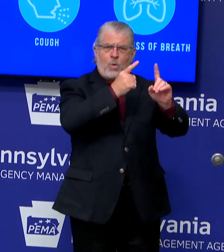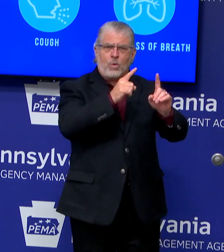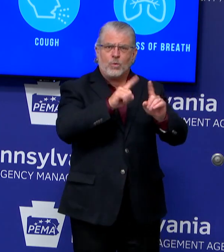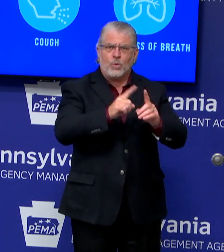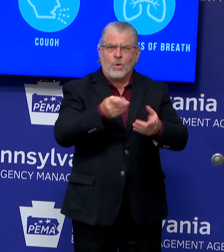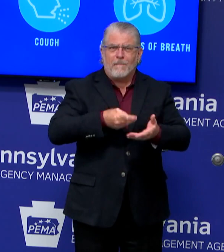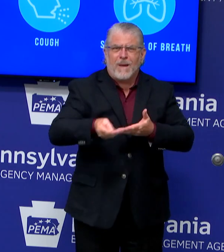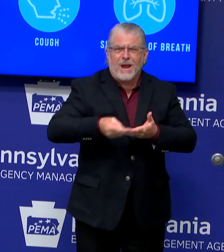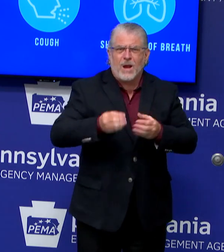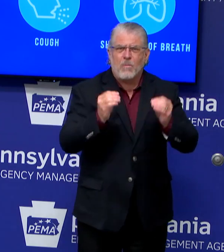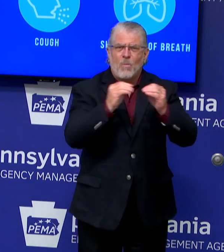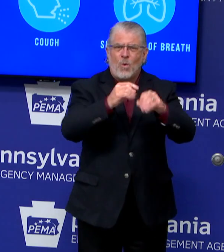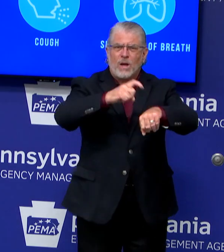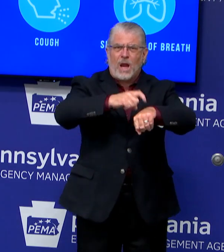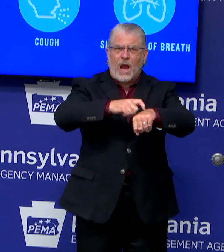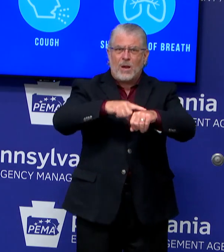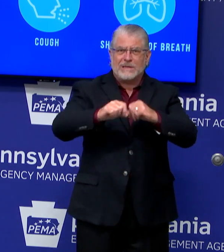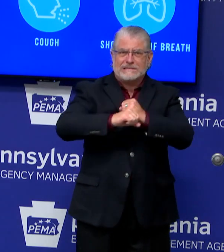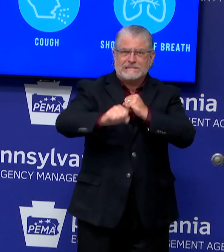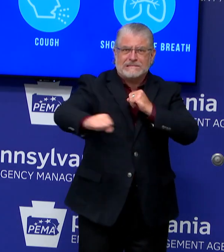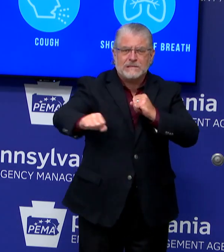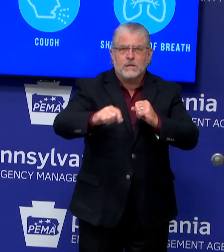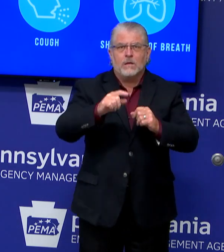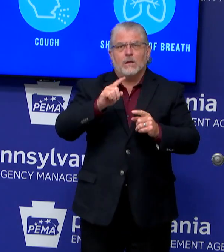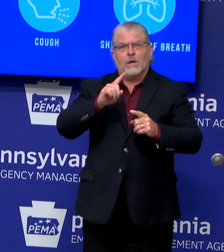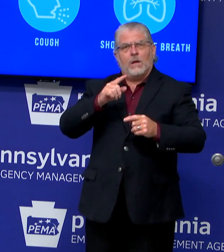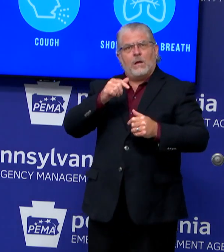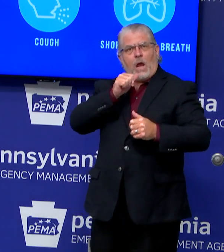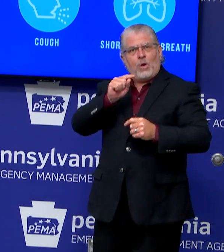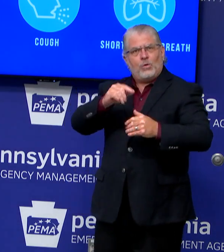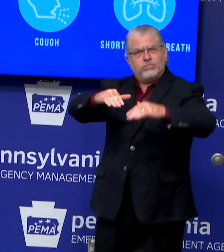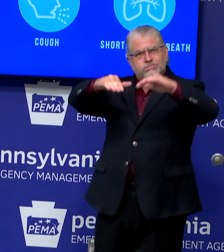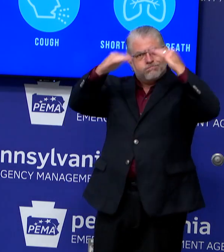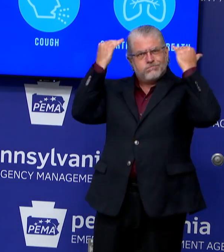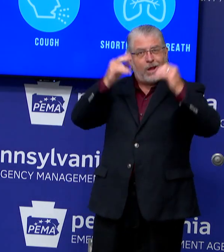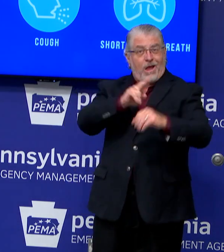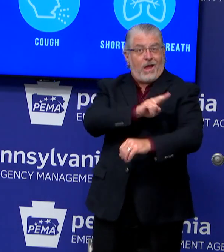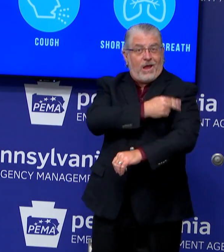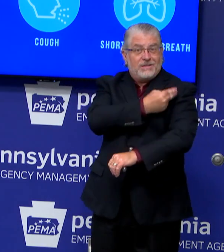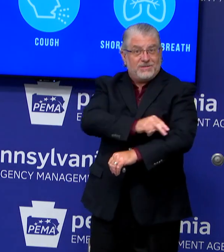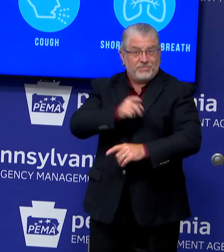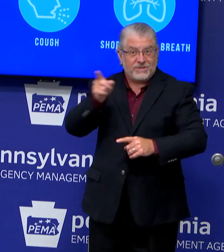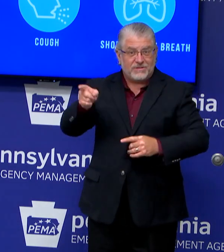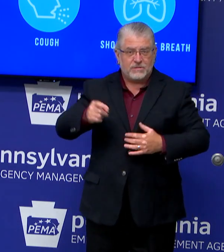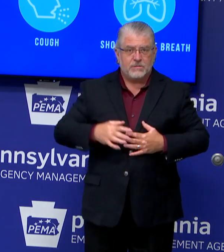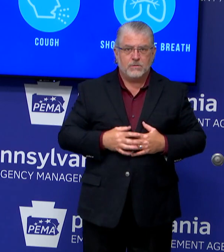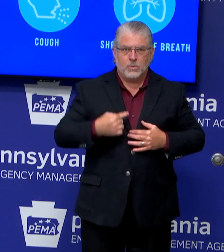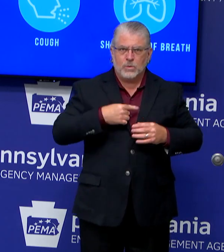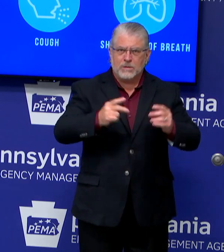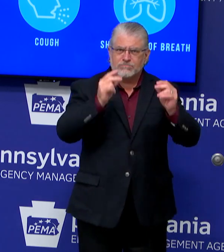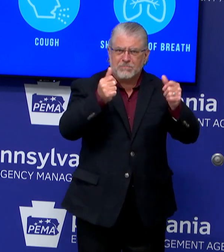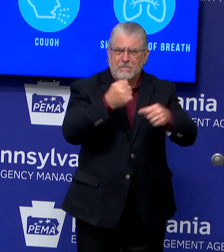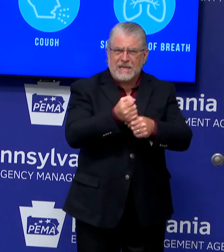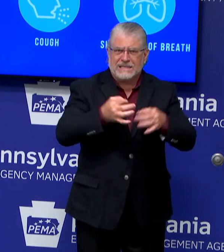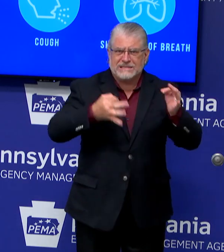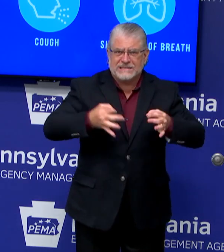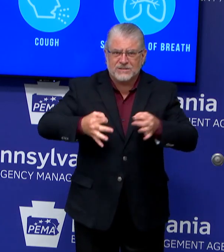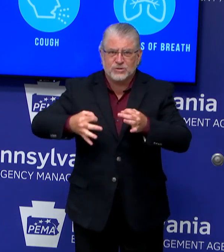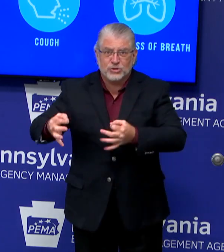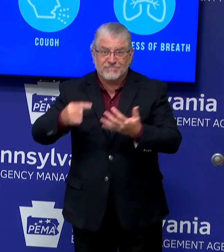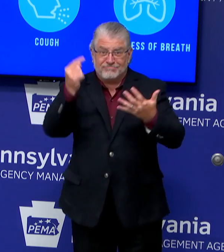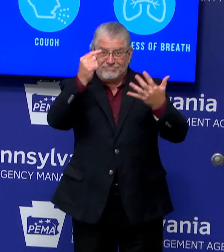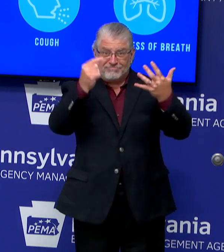that our healthcare system was not overwhelmed. And because we took quick, decisive action, we never actually reached the sky-high new rates